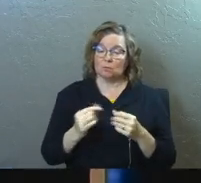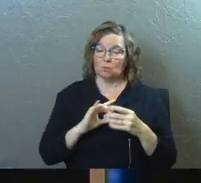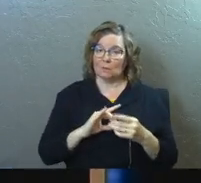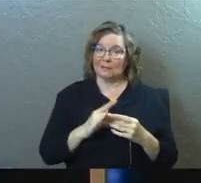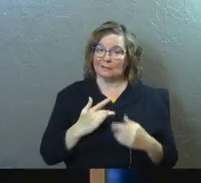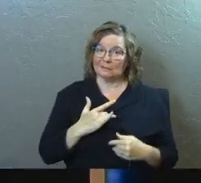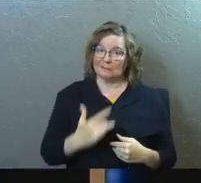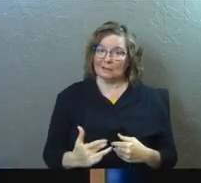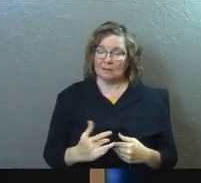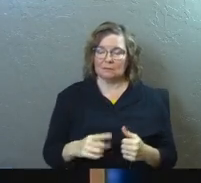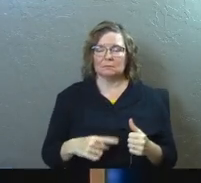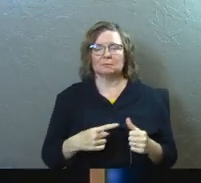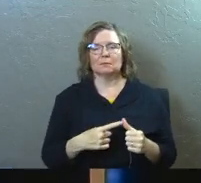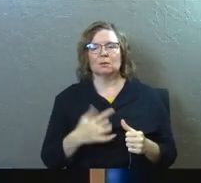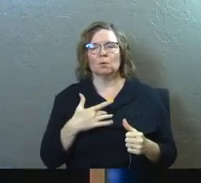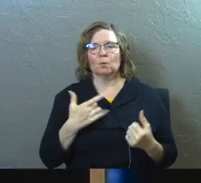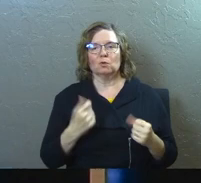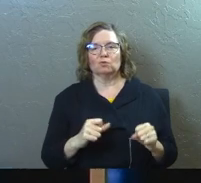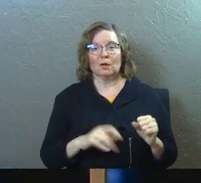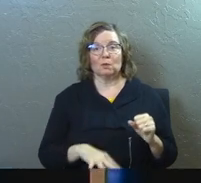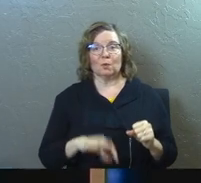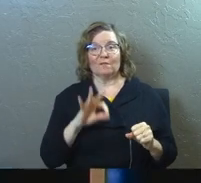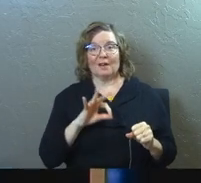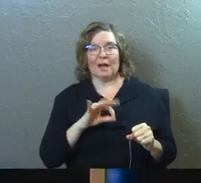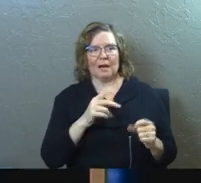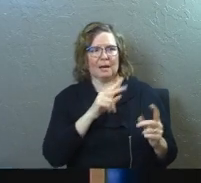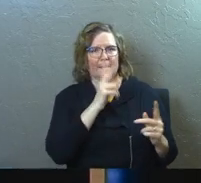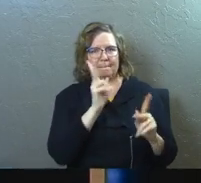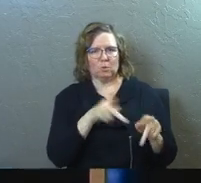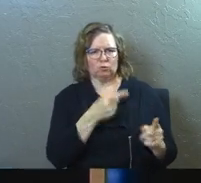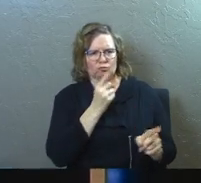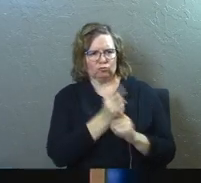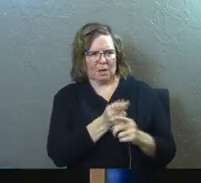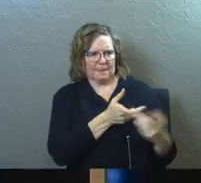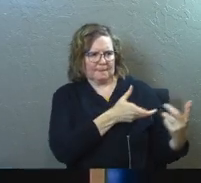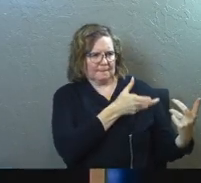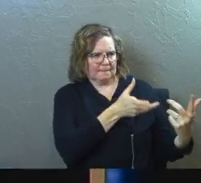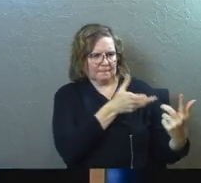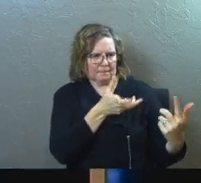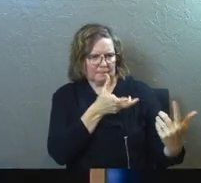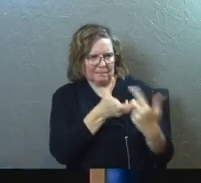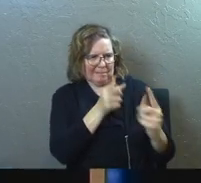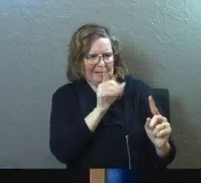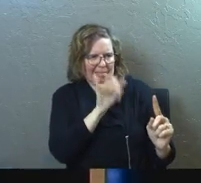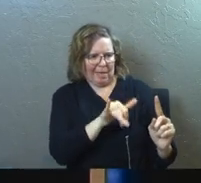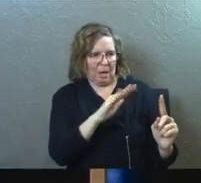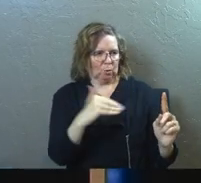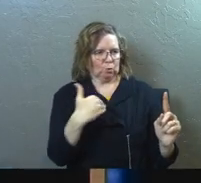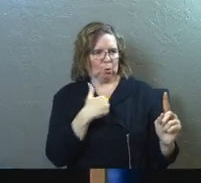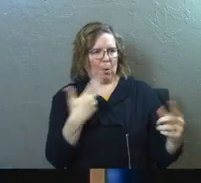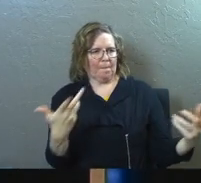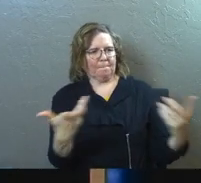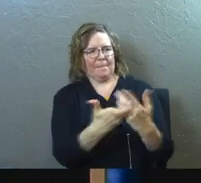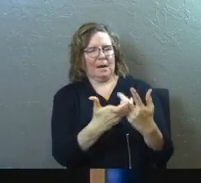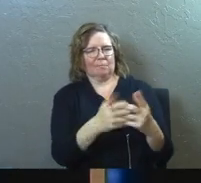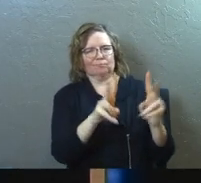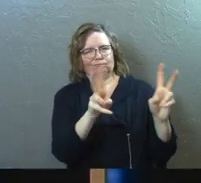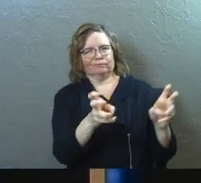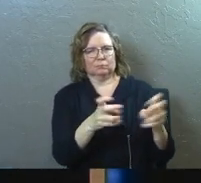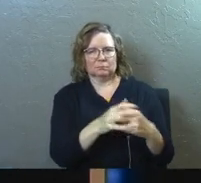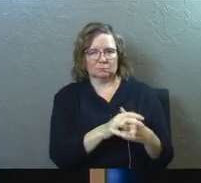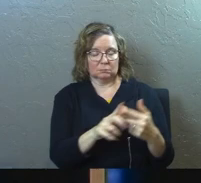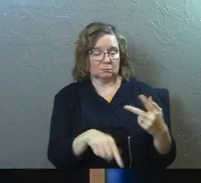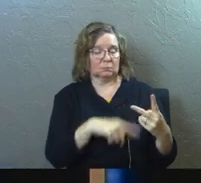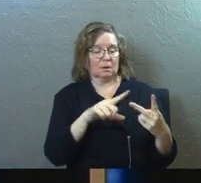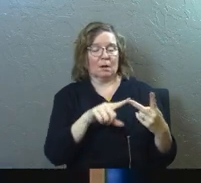relationships. Sometimes, number one, we try to find the right person because if we can just find the right soulmate, everything's going to be great. Number two, we